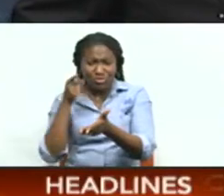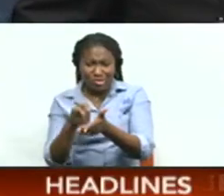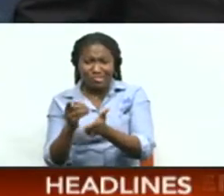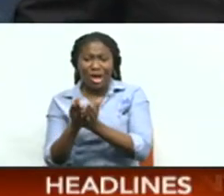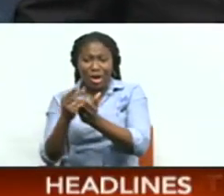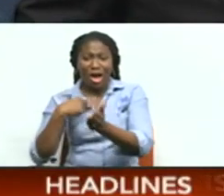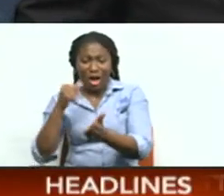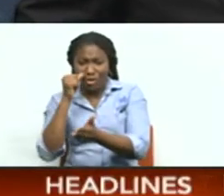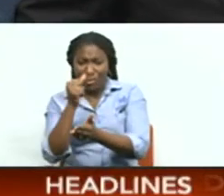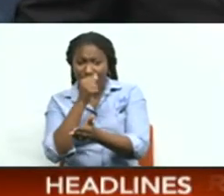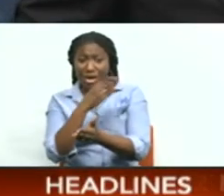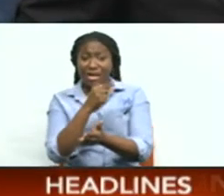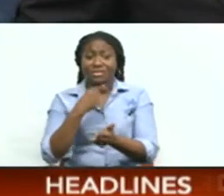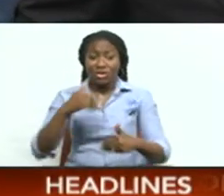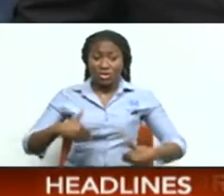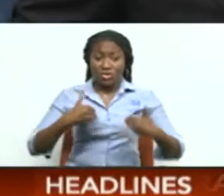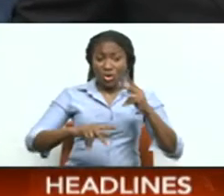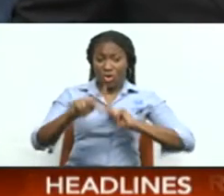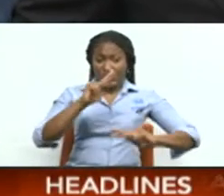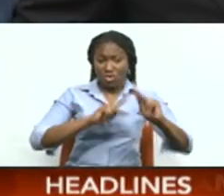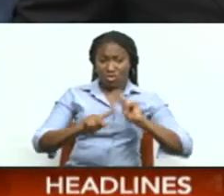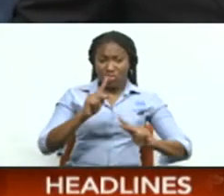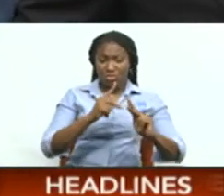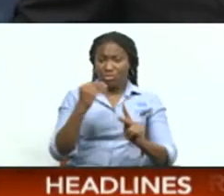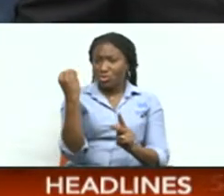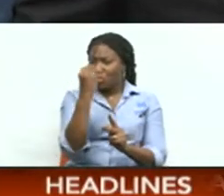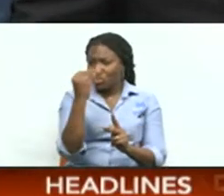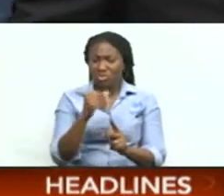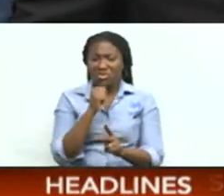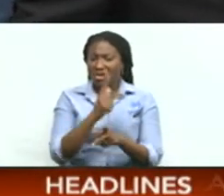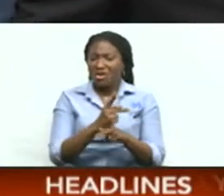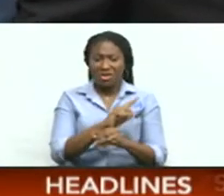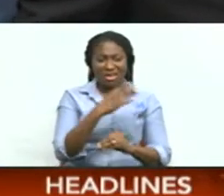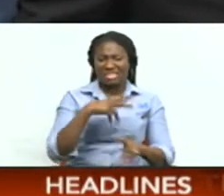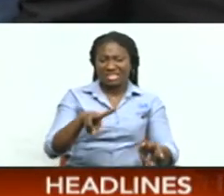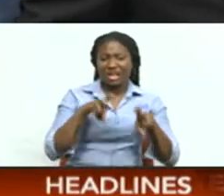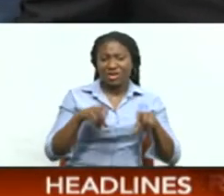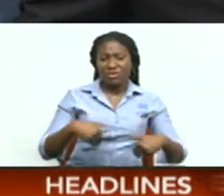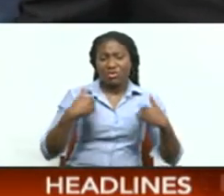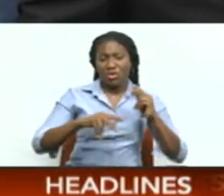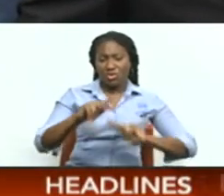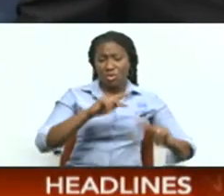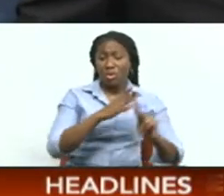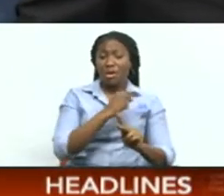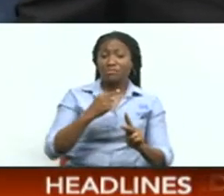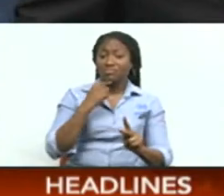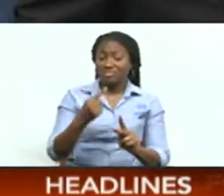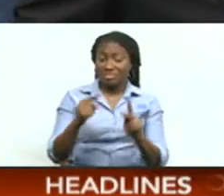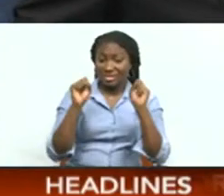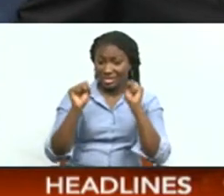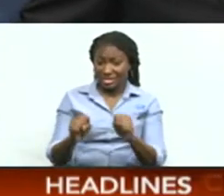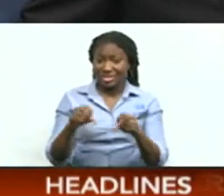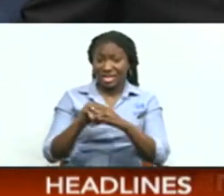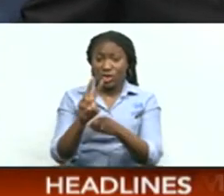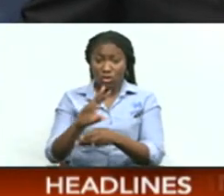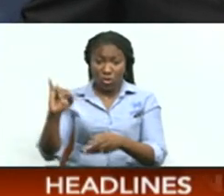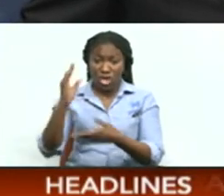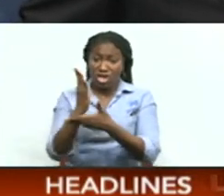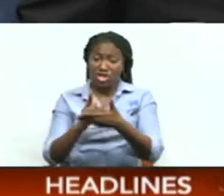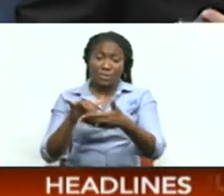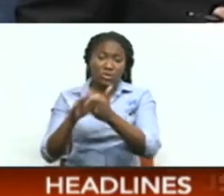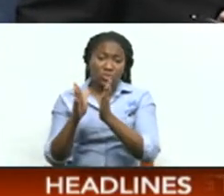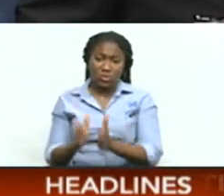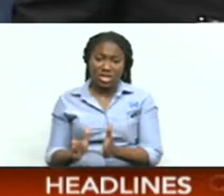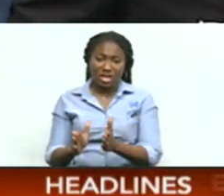Rambasad says Gen Z culture produces entitled, uncaring and selfish youths She says even in U.E. some students are